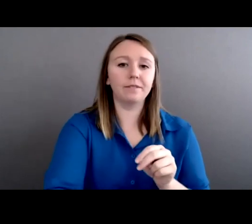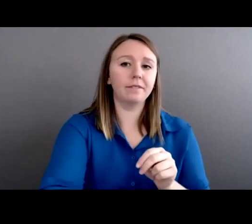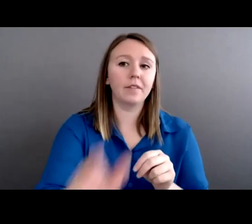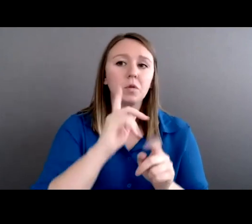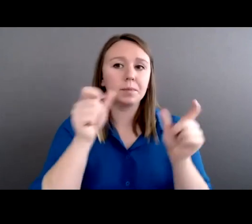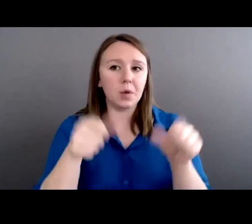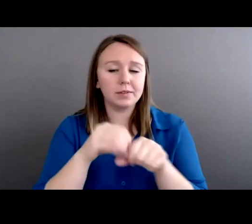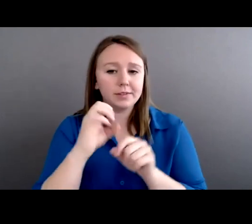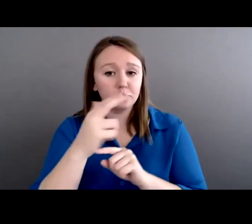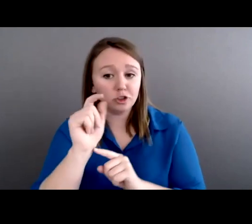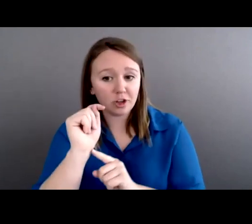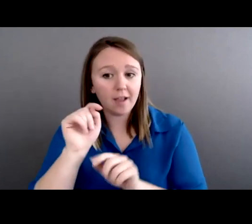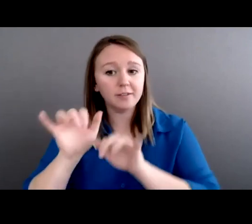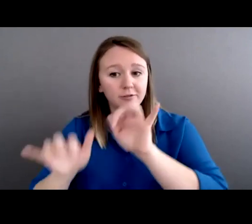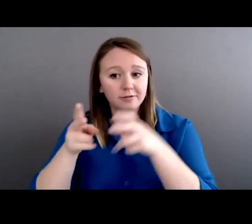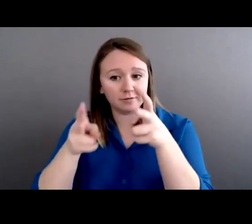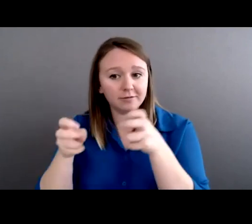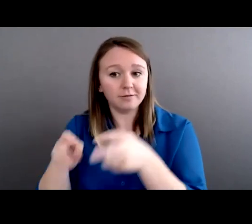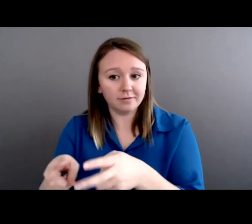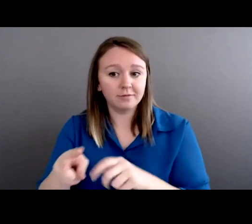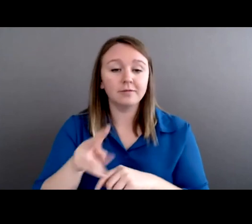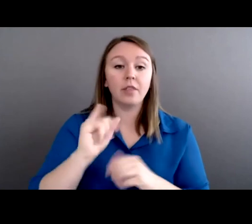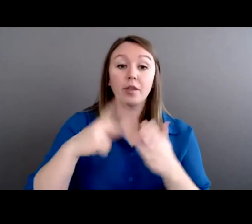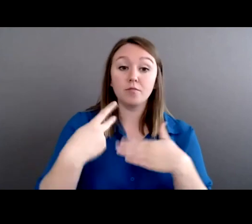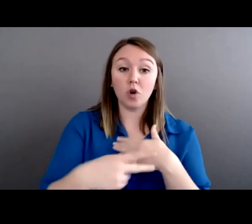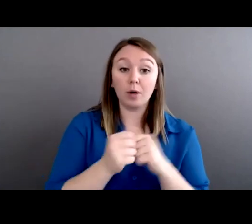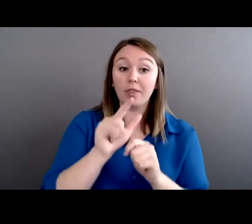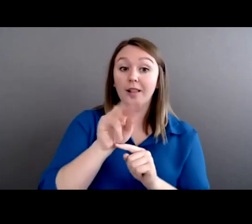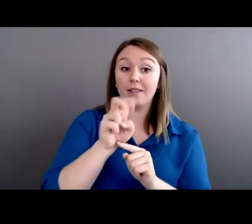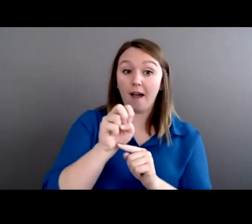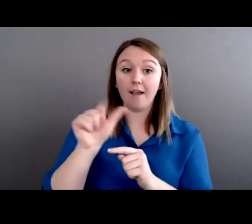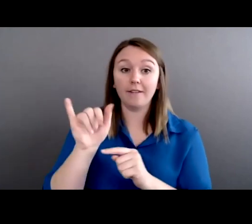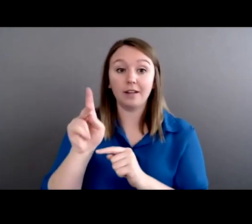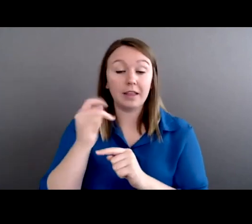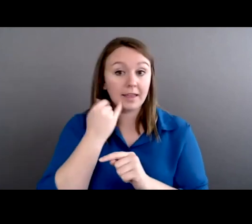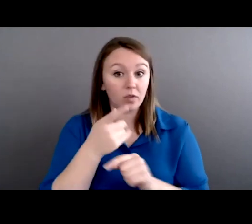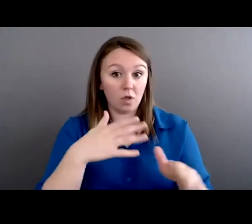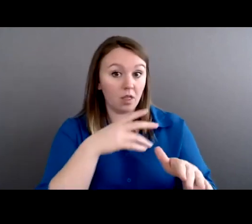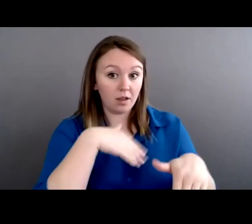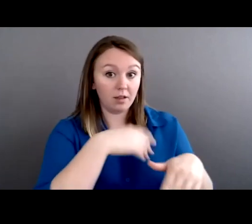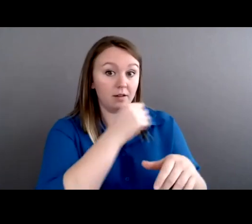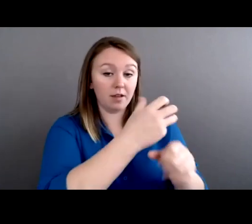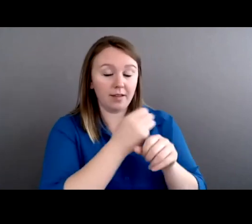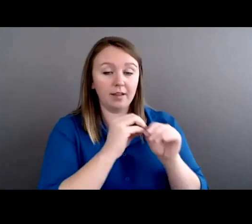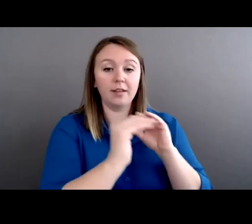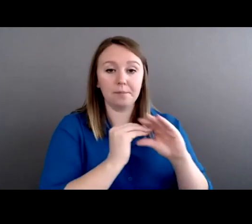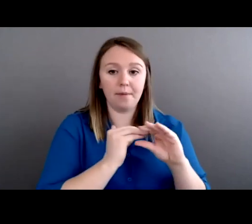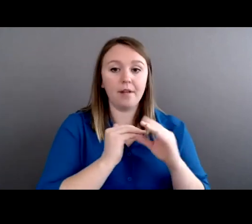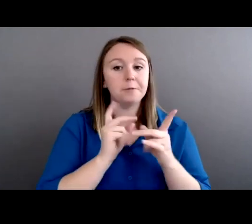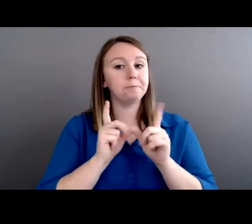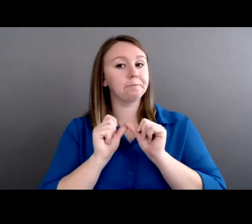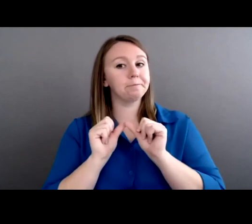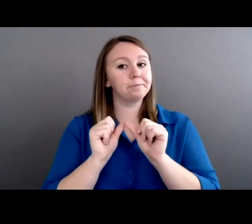chat the live program with live links, if you didn't have it in your email. Stay tuned. Reach out if you have questions.